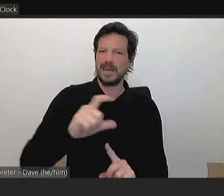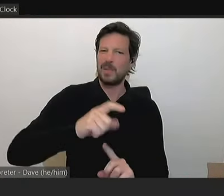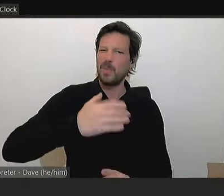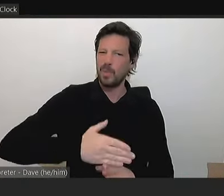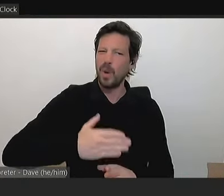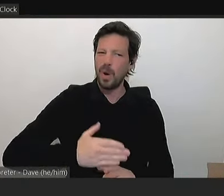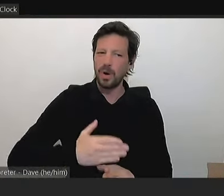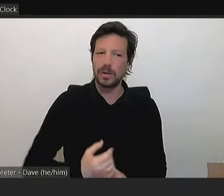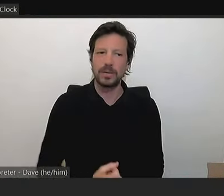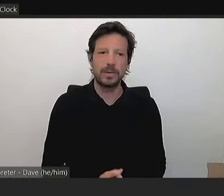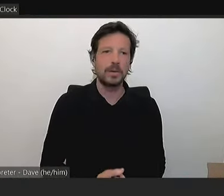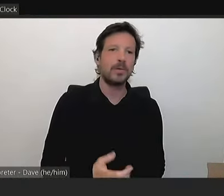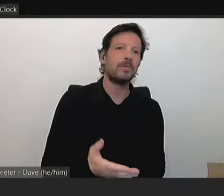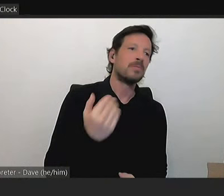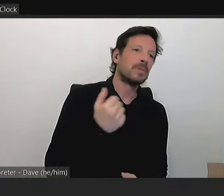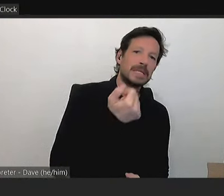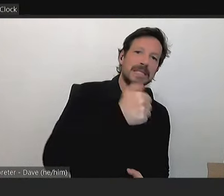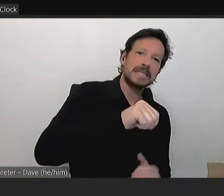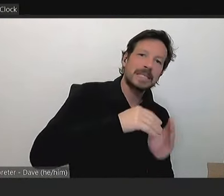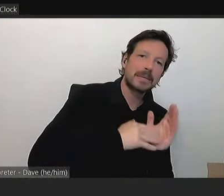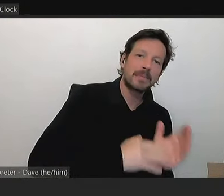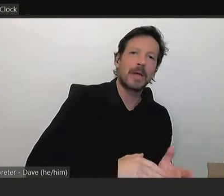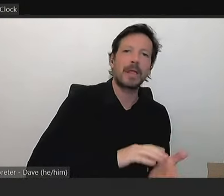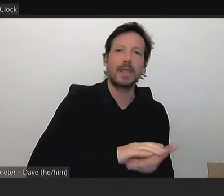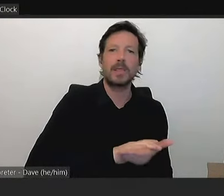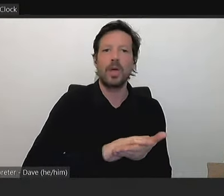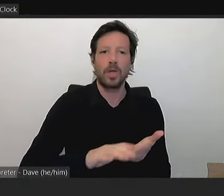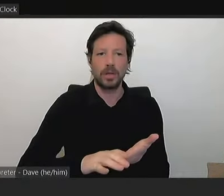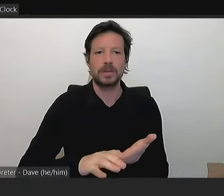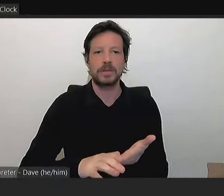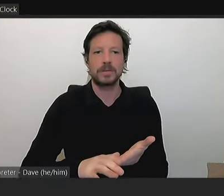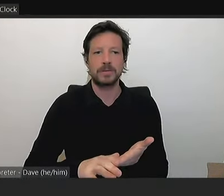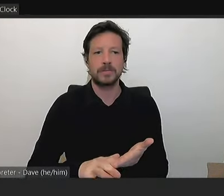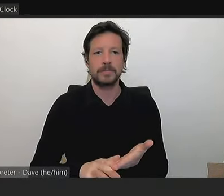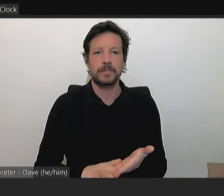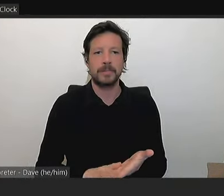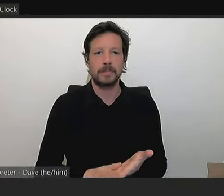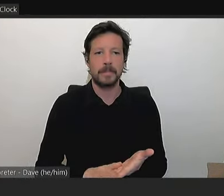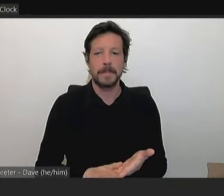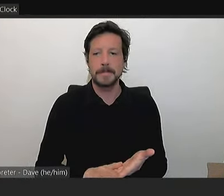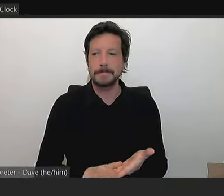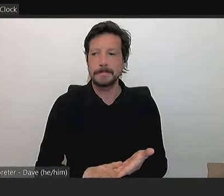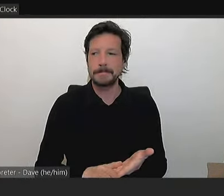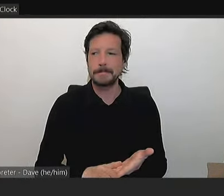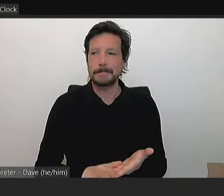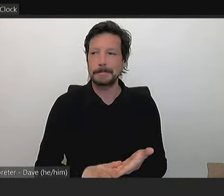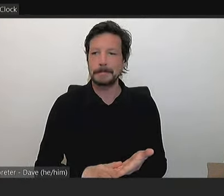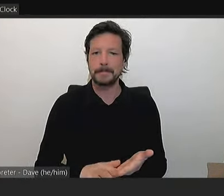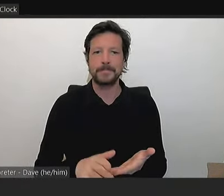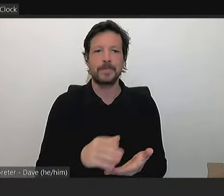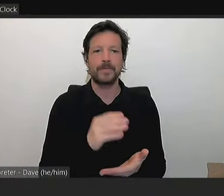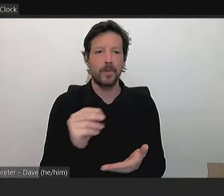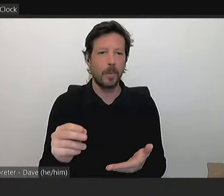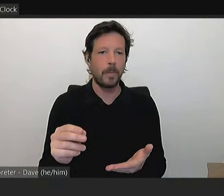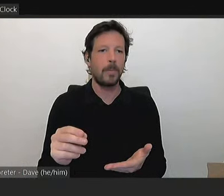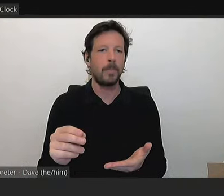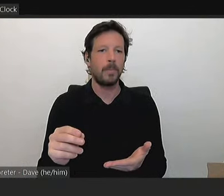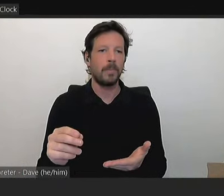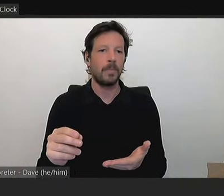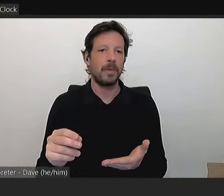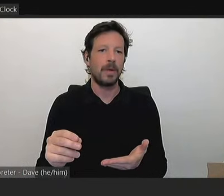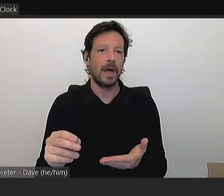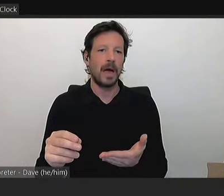$60 million as a result of the NARC. So, councillors,